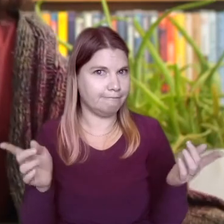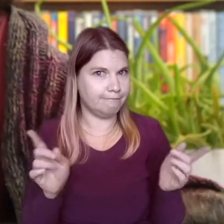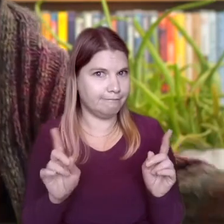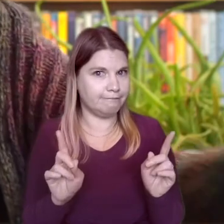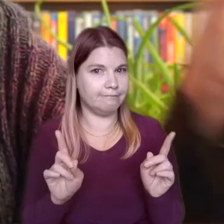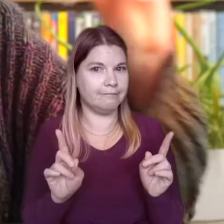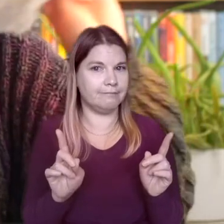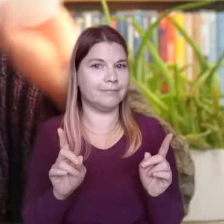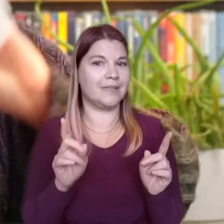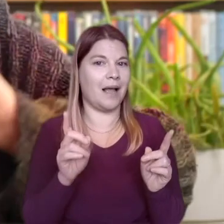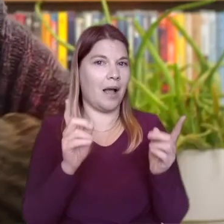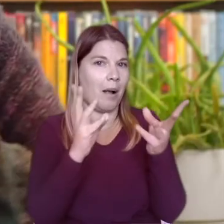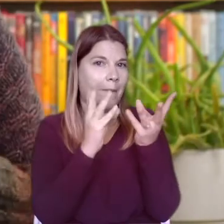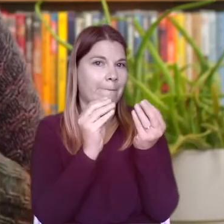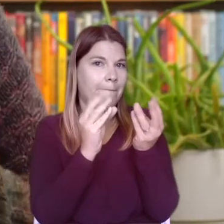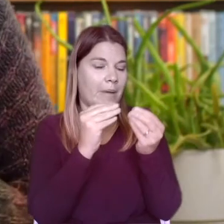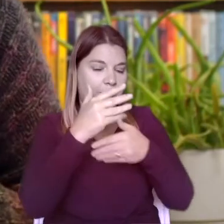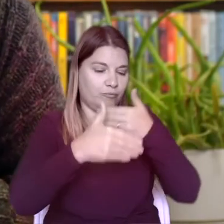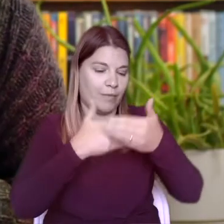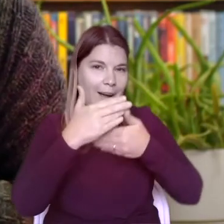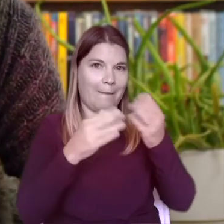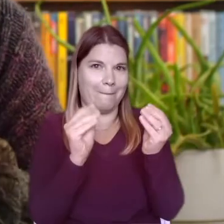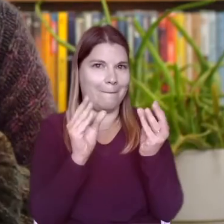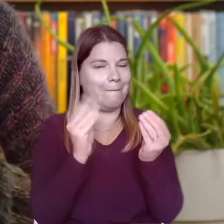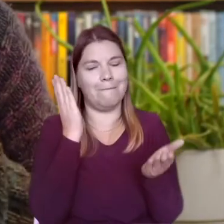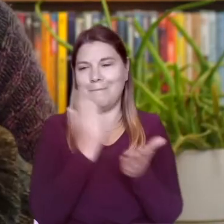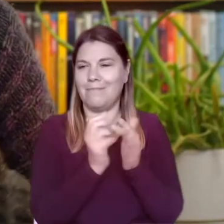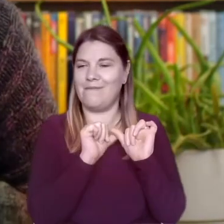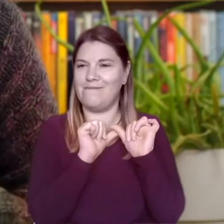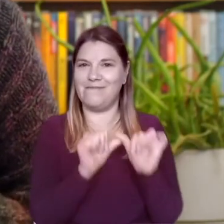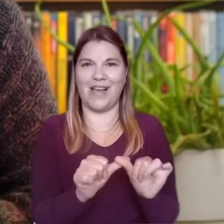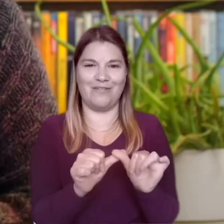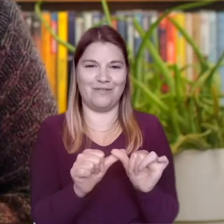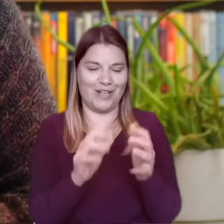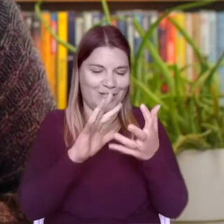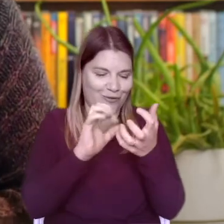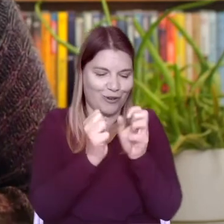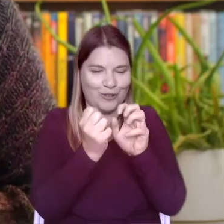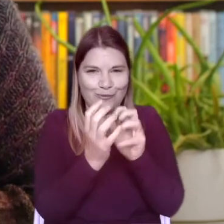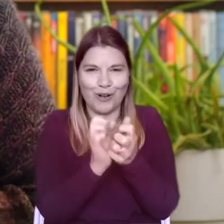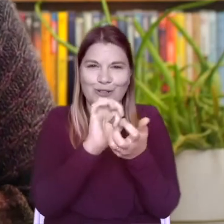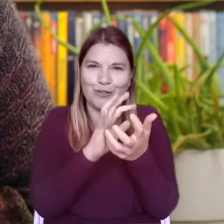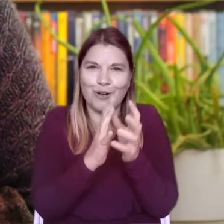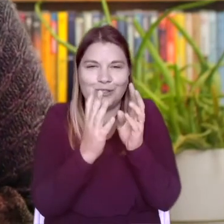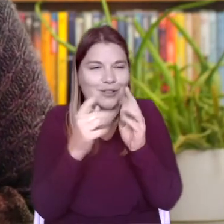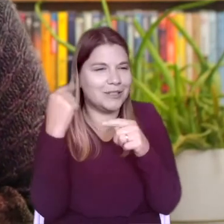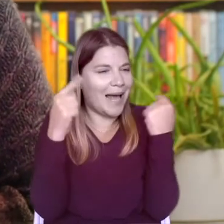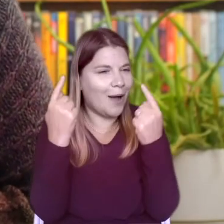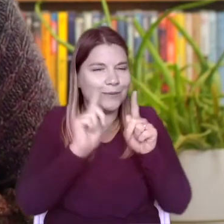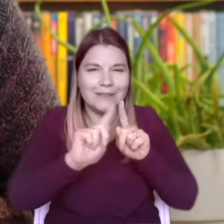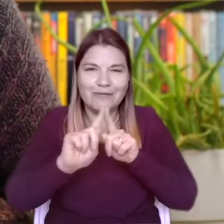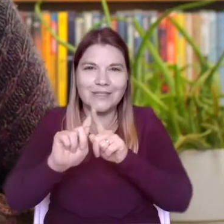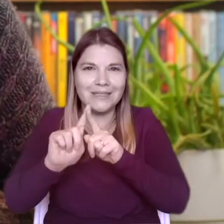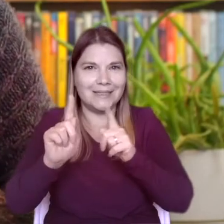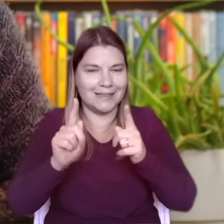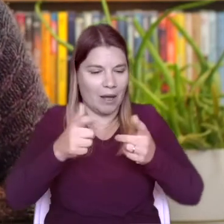I have some bubble wrap here it's a favourite of mine the lovely scrunchy plastic rustles and crunches and then